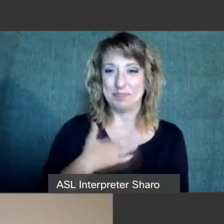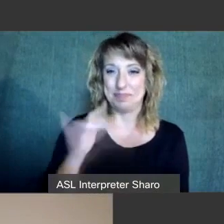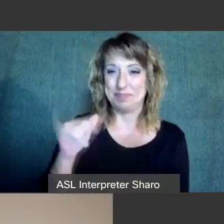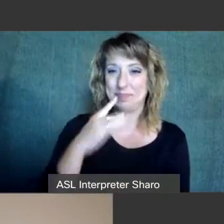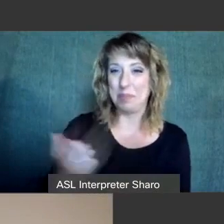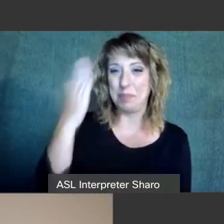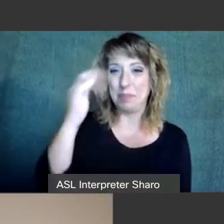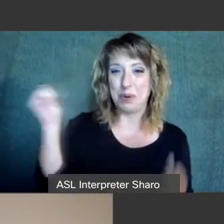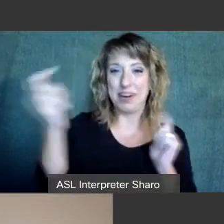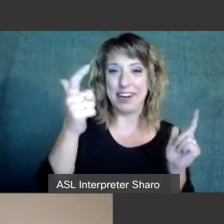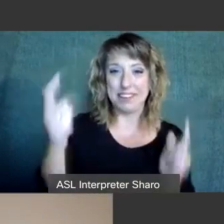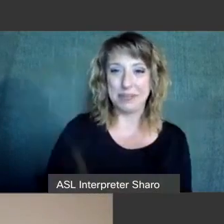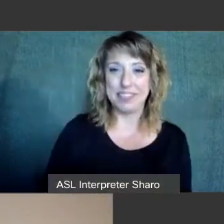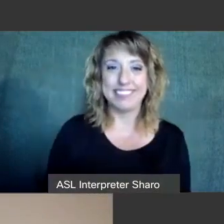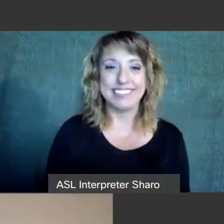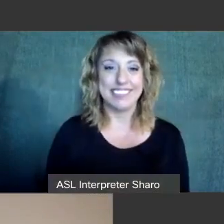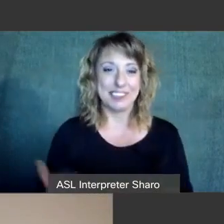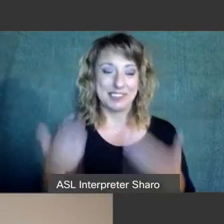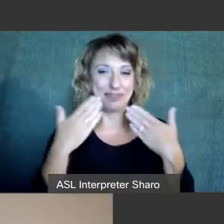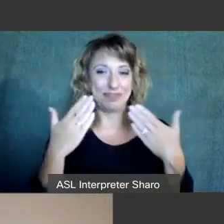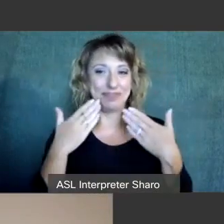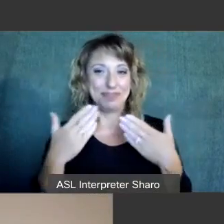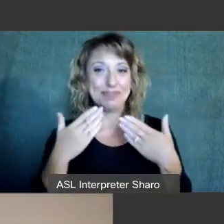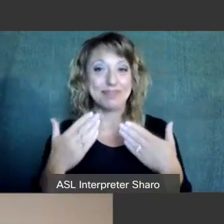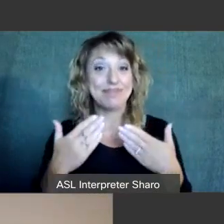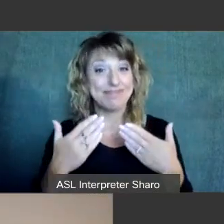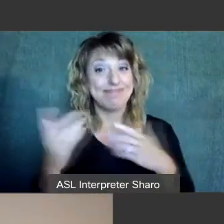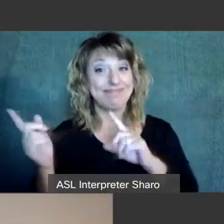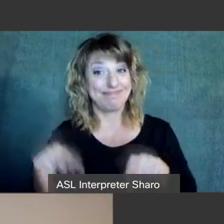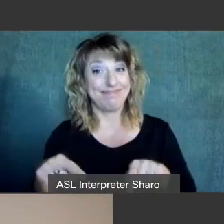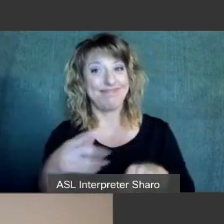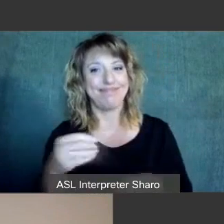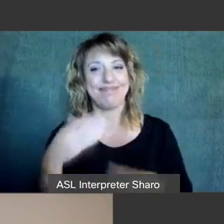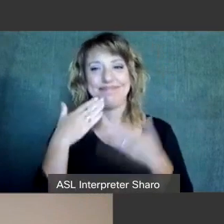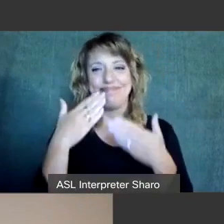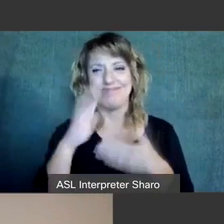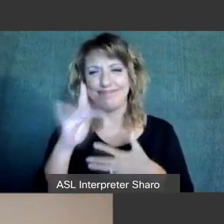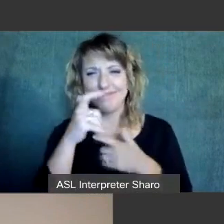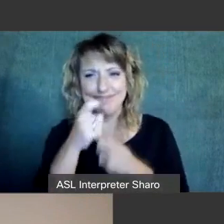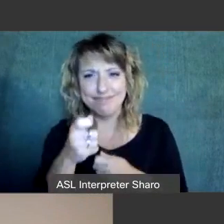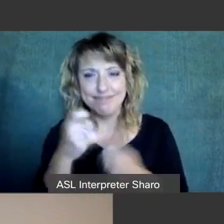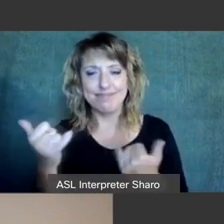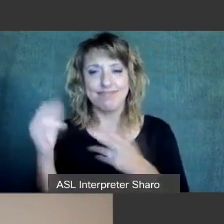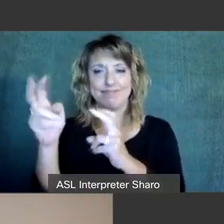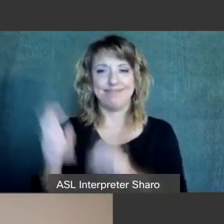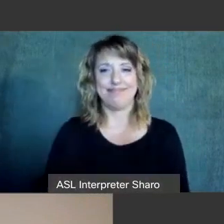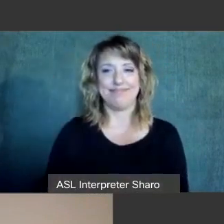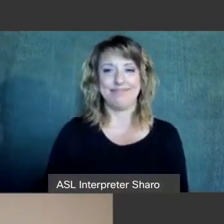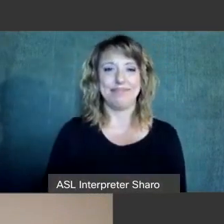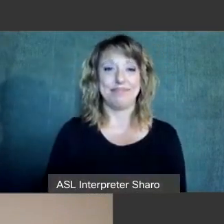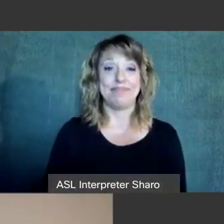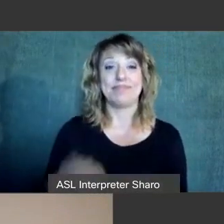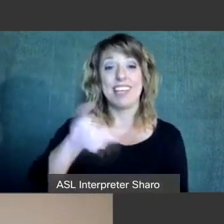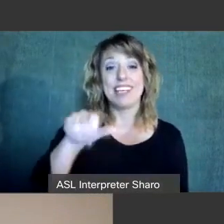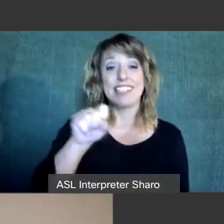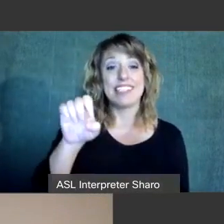everyone, and thank you for attending and thank you for your interest in this topic. My name is Jesse